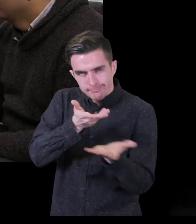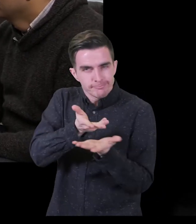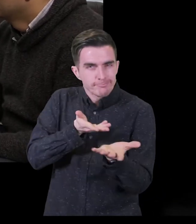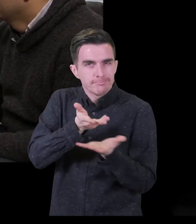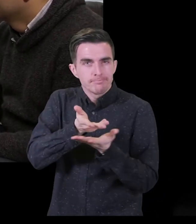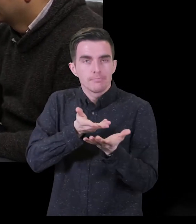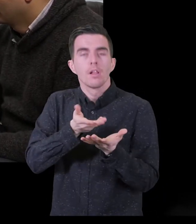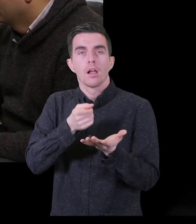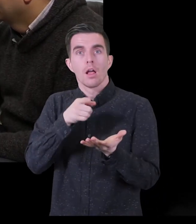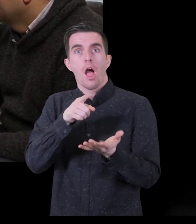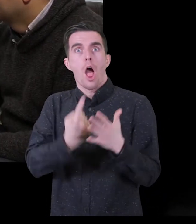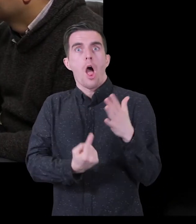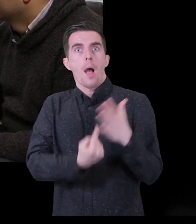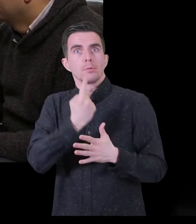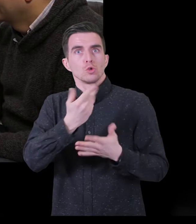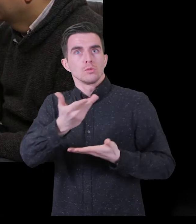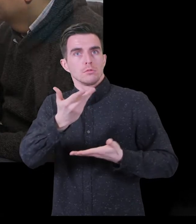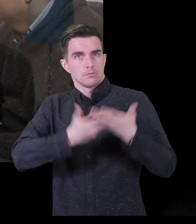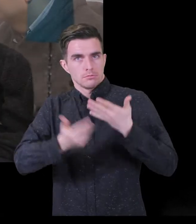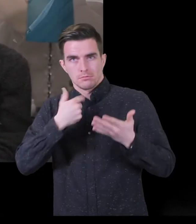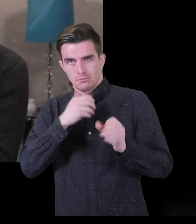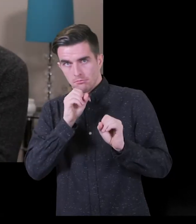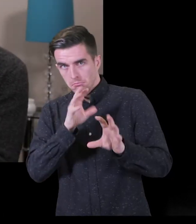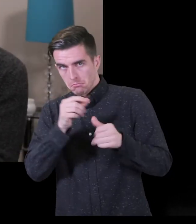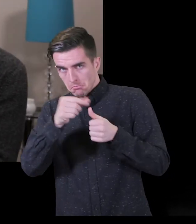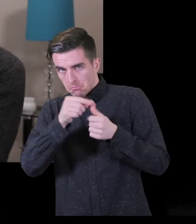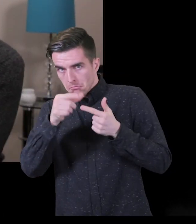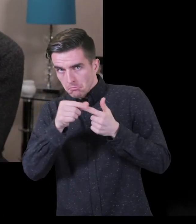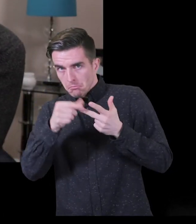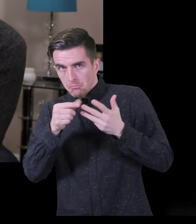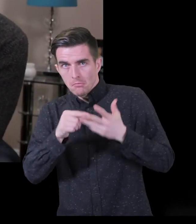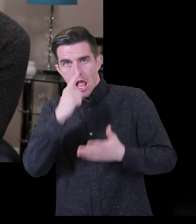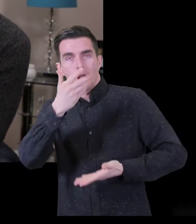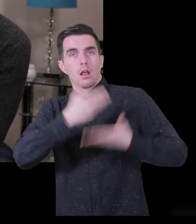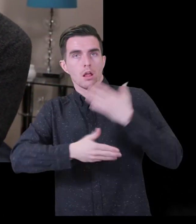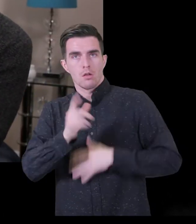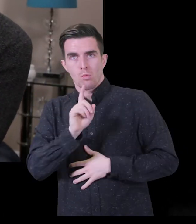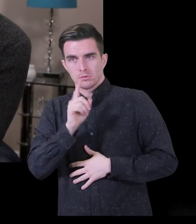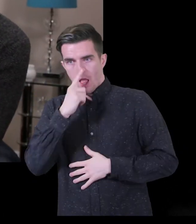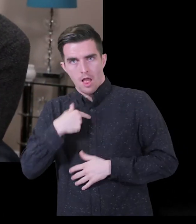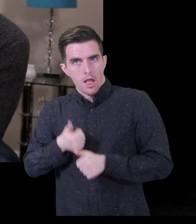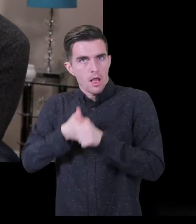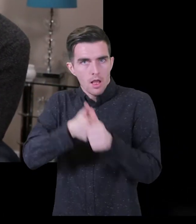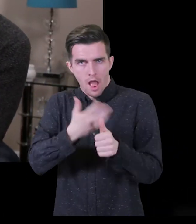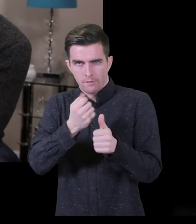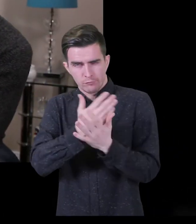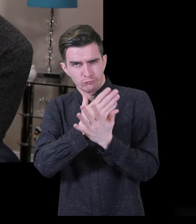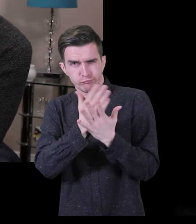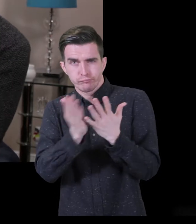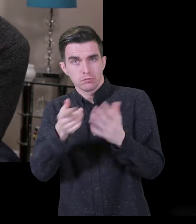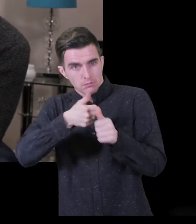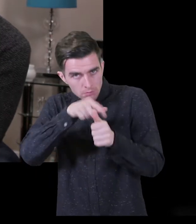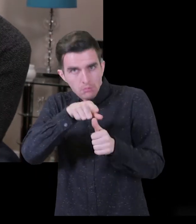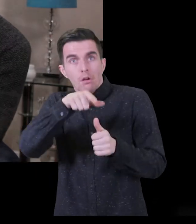time convenient to you. You will have the opportunity to explore the impact of your sensory loss and consider options of